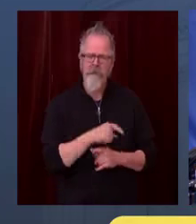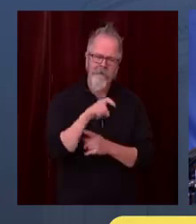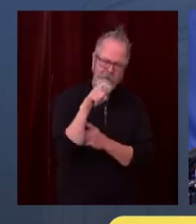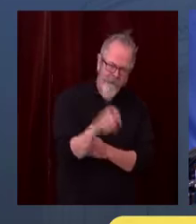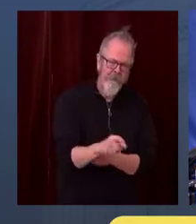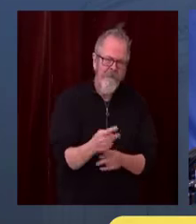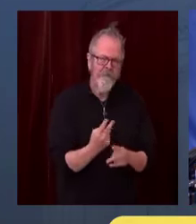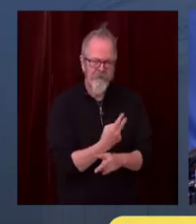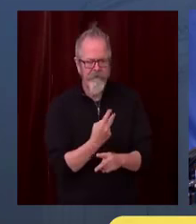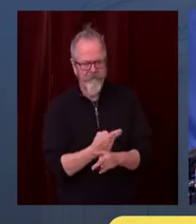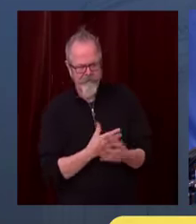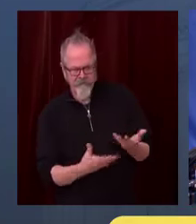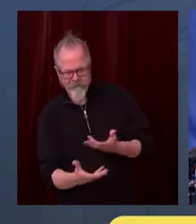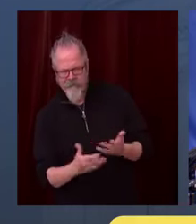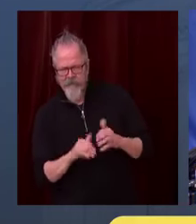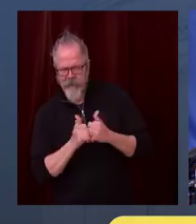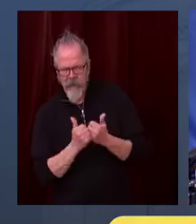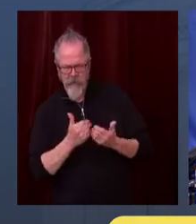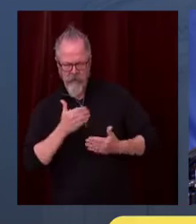progress in that regard.